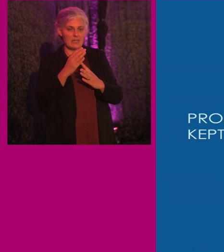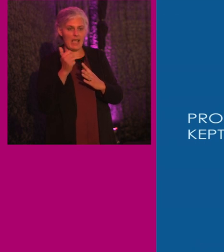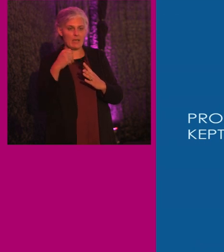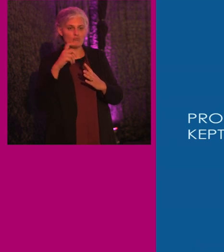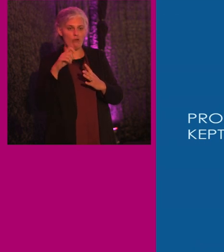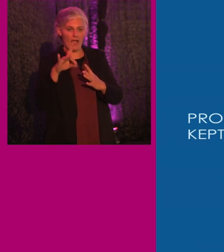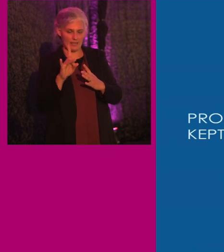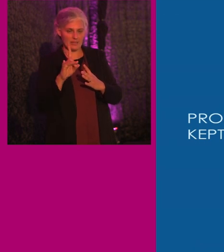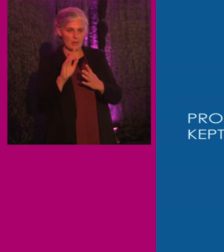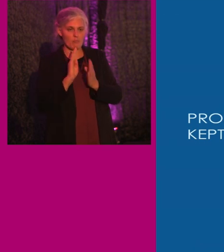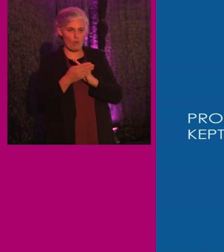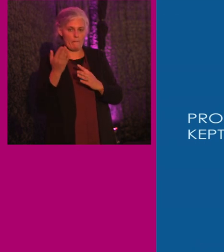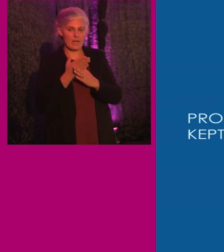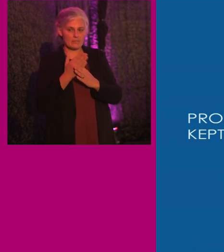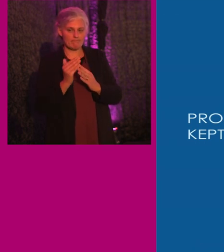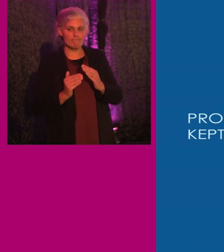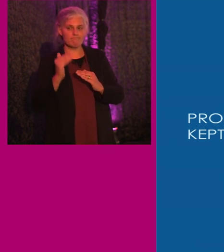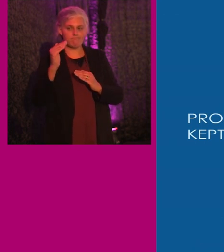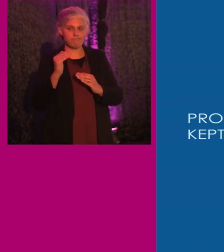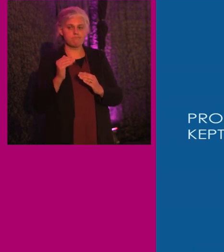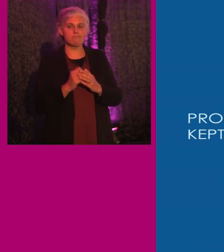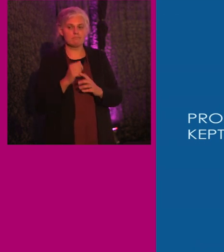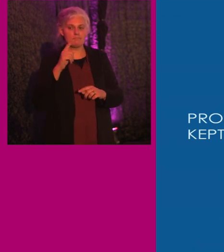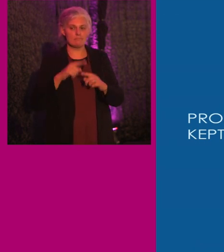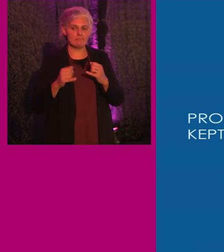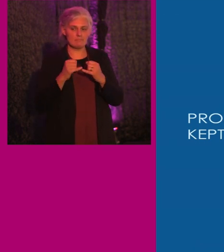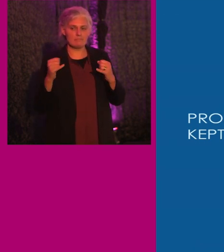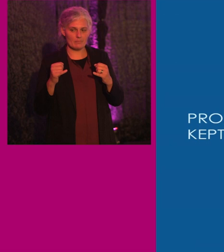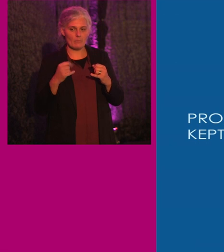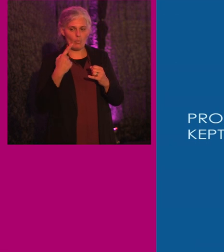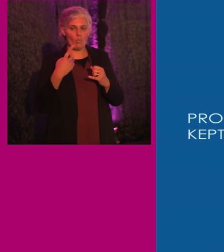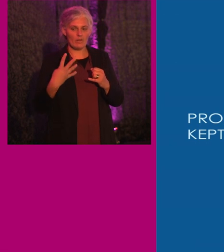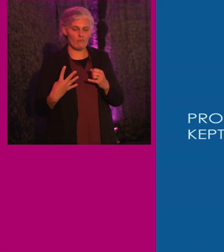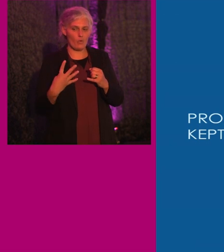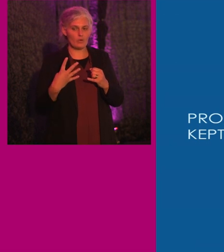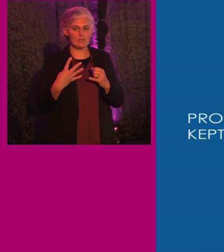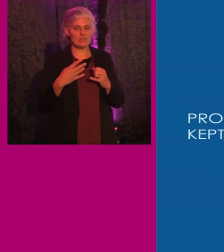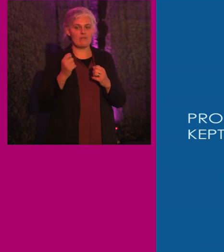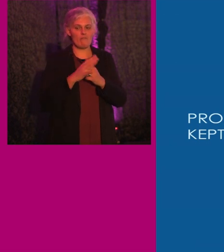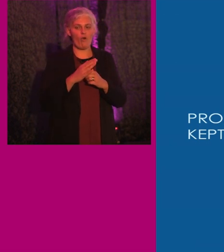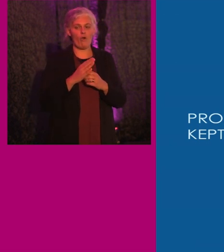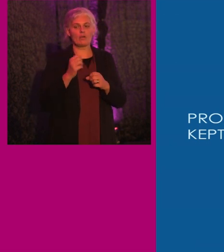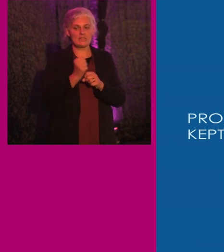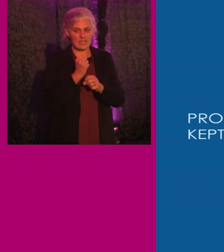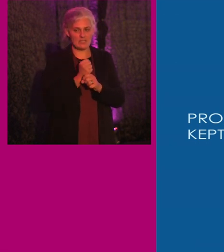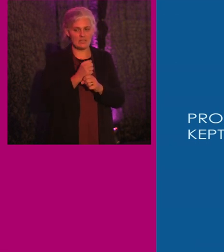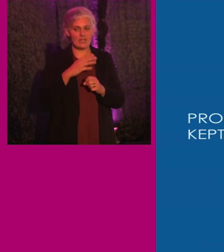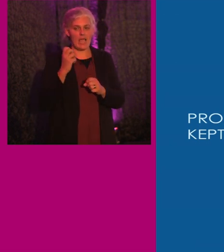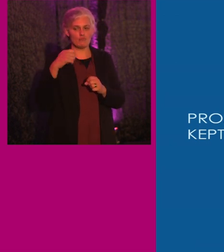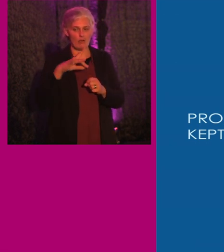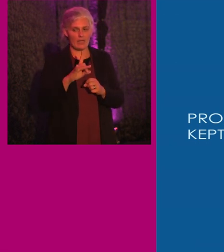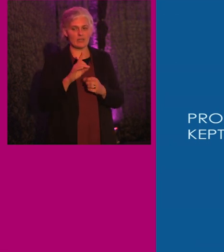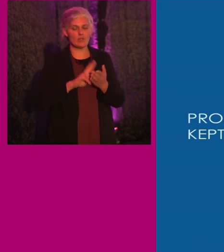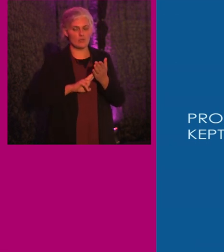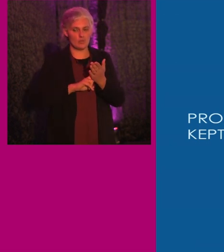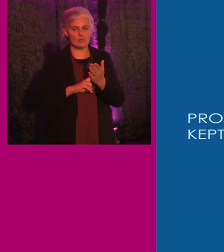missed the deadline. Only about a quarter of the nearly 400 stations where Amtrak has or shares ADA responsibility